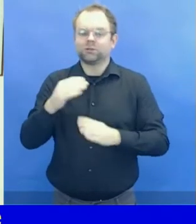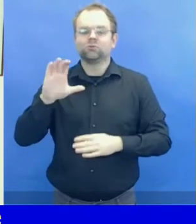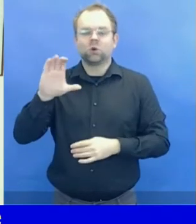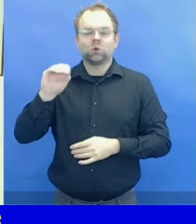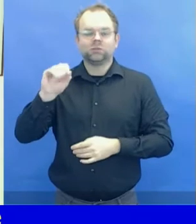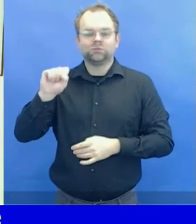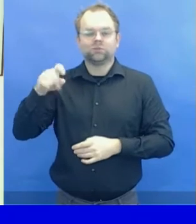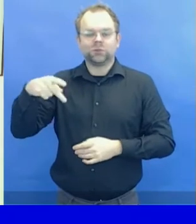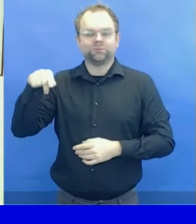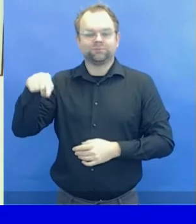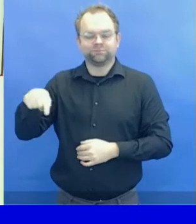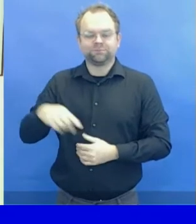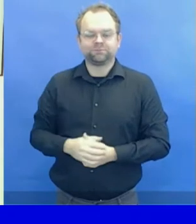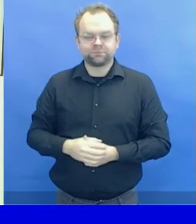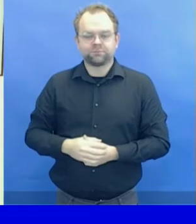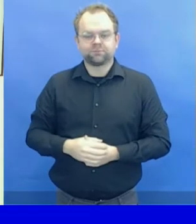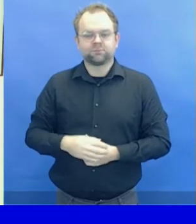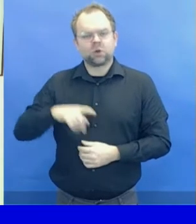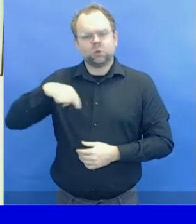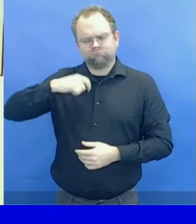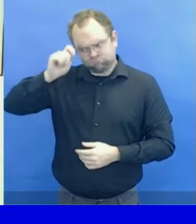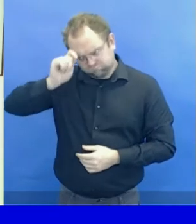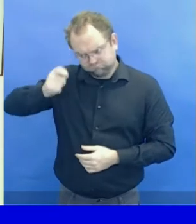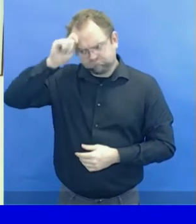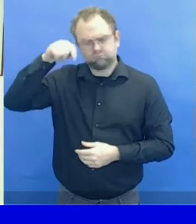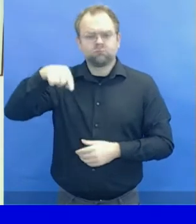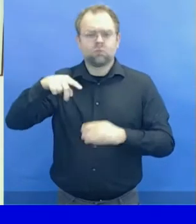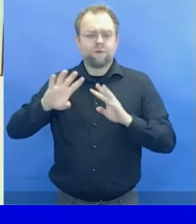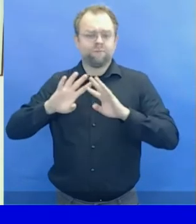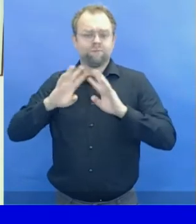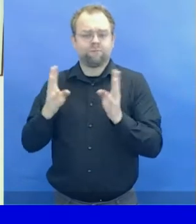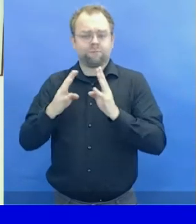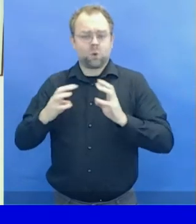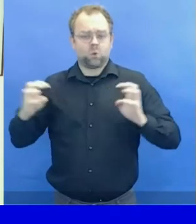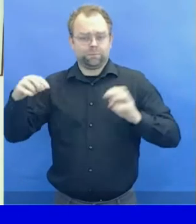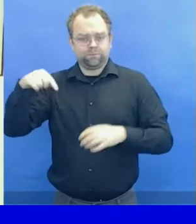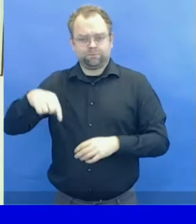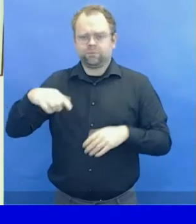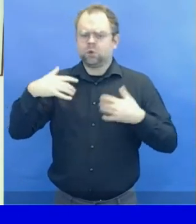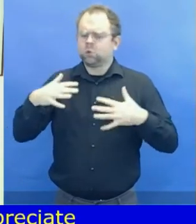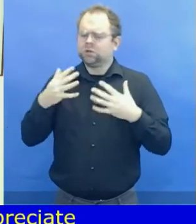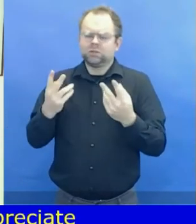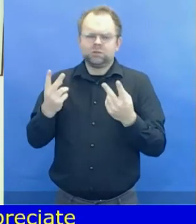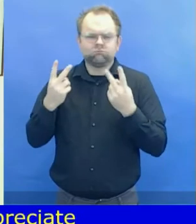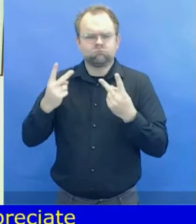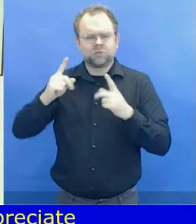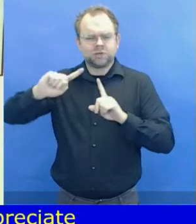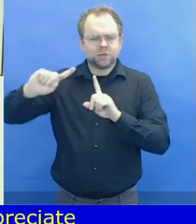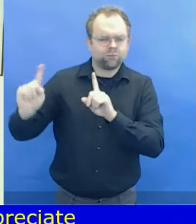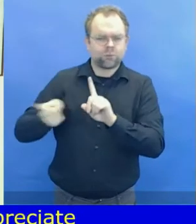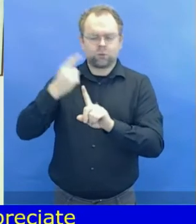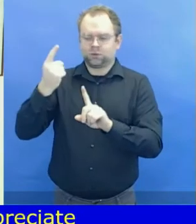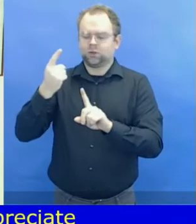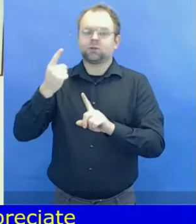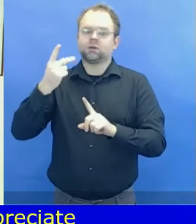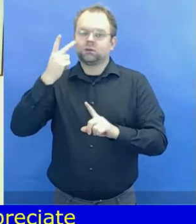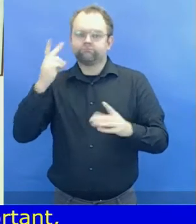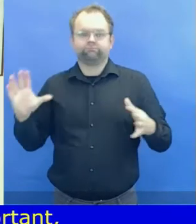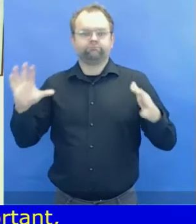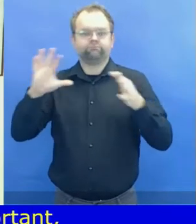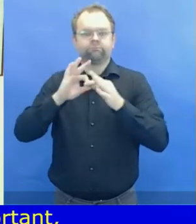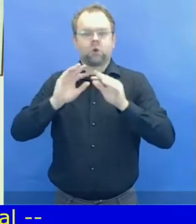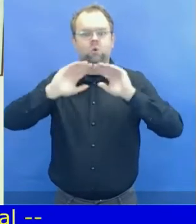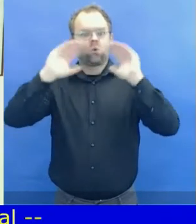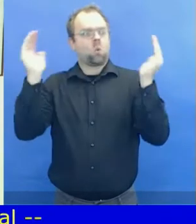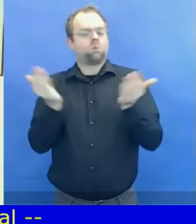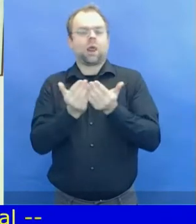persons with disabilities. We have planned this major event together with members of the Bureau of the States Parties, the